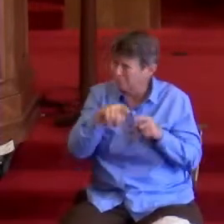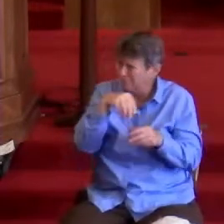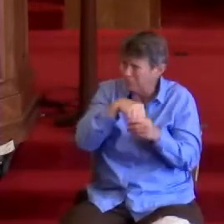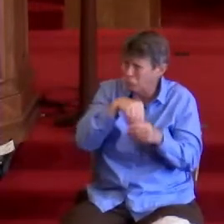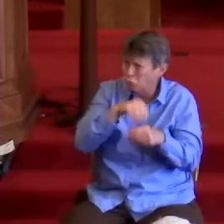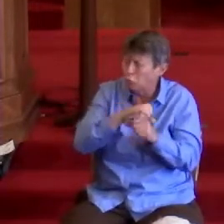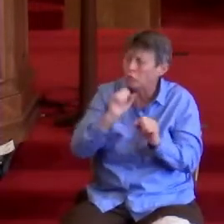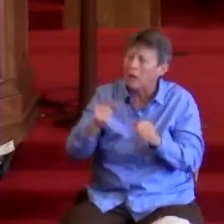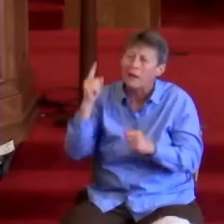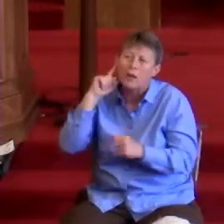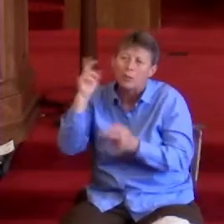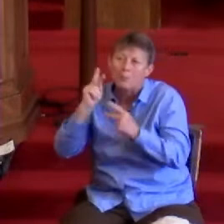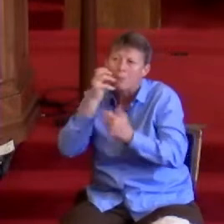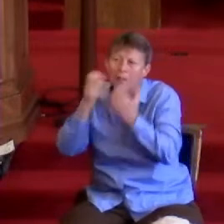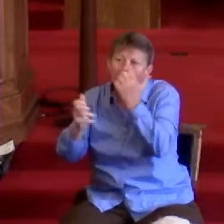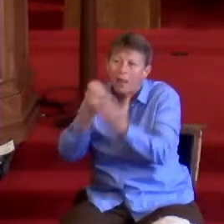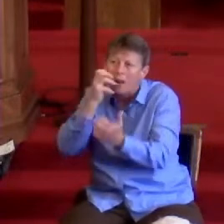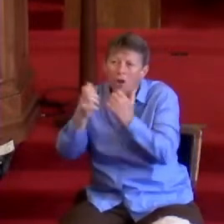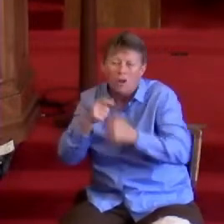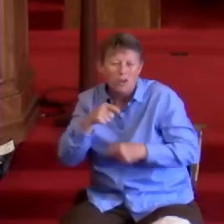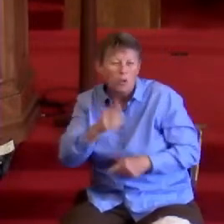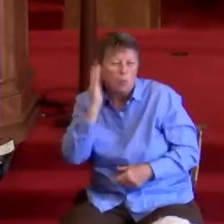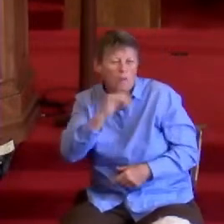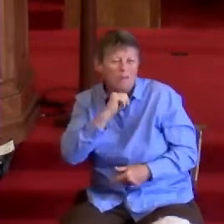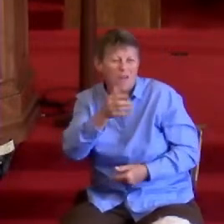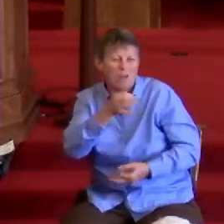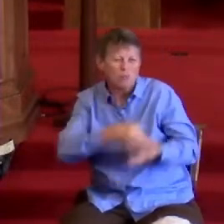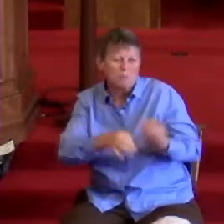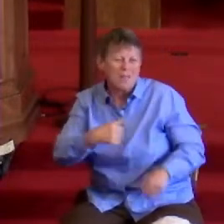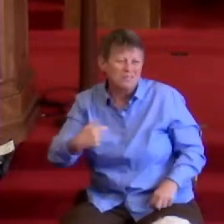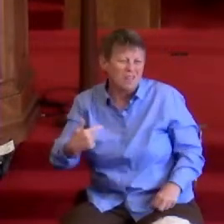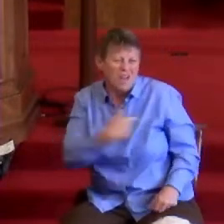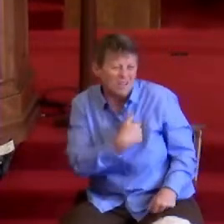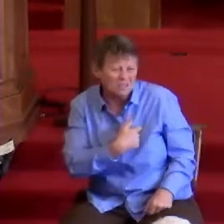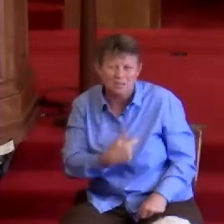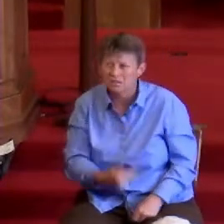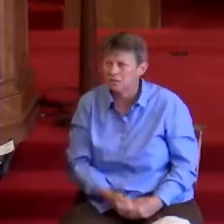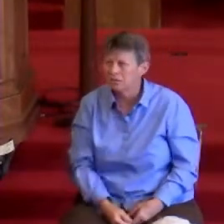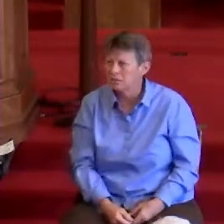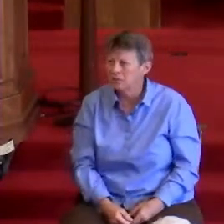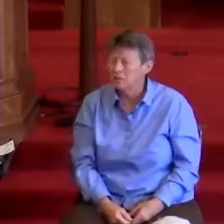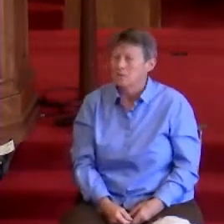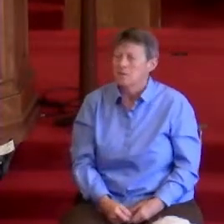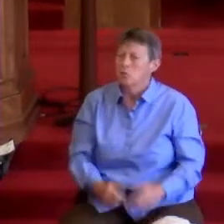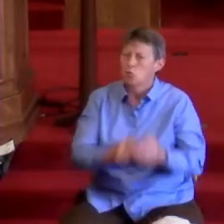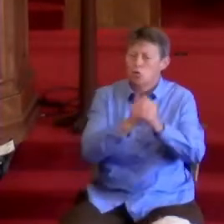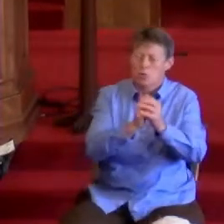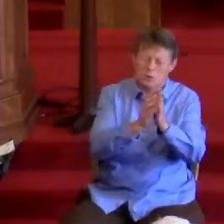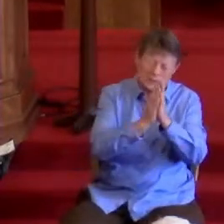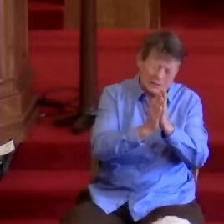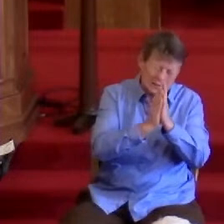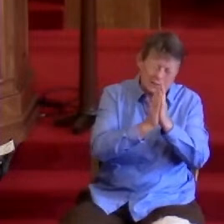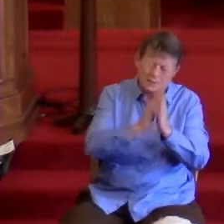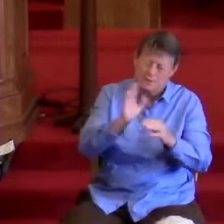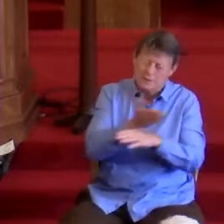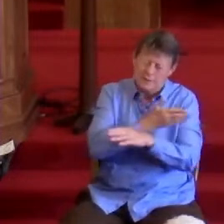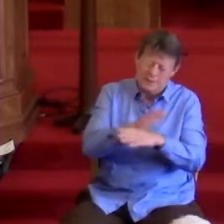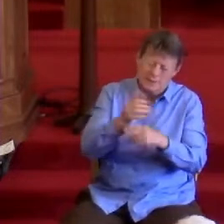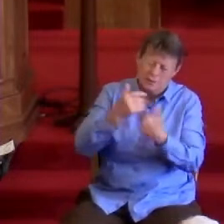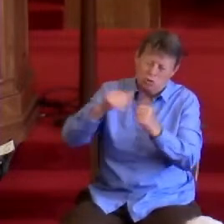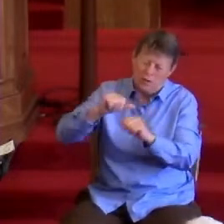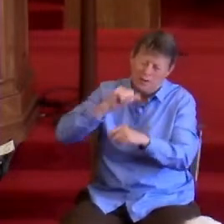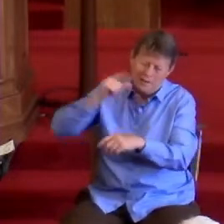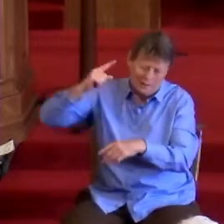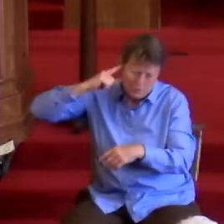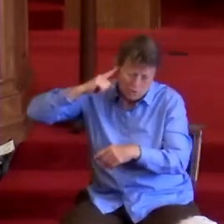chants of, you will not replace us. Worshippers prayed, they sang hymns to drown them out,